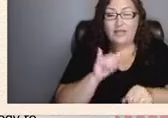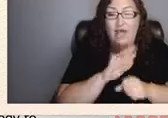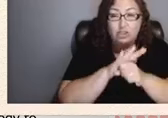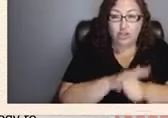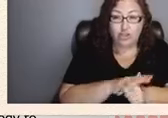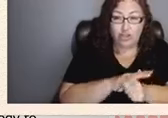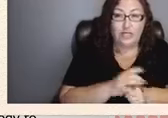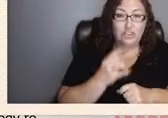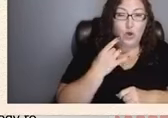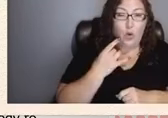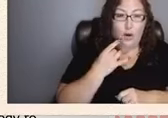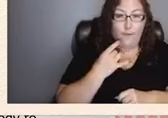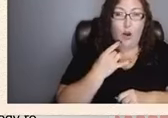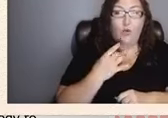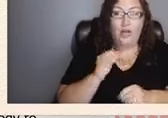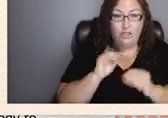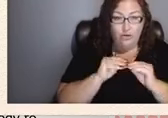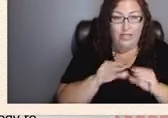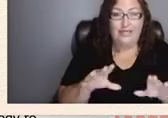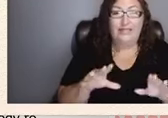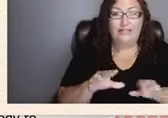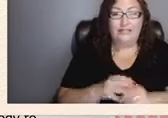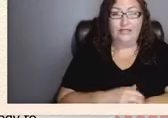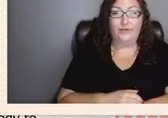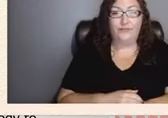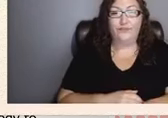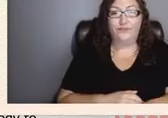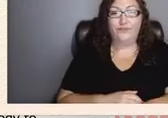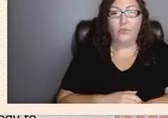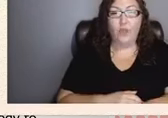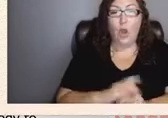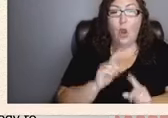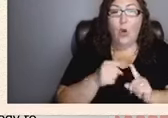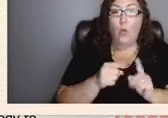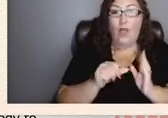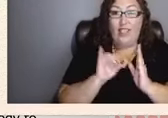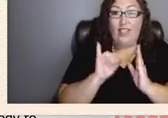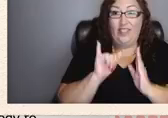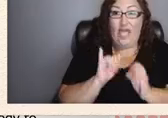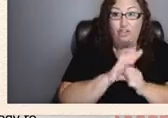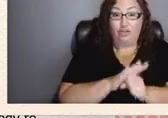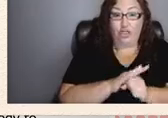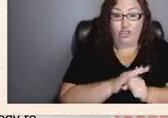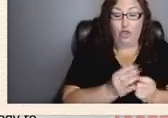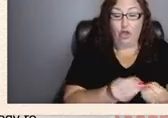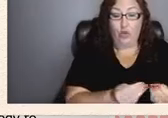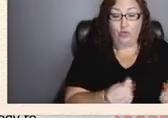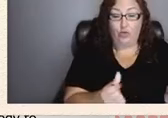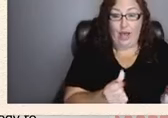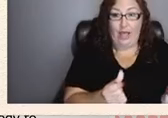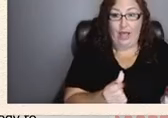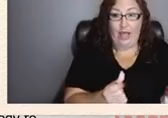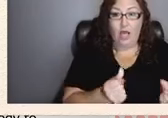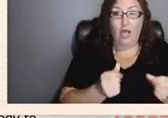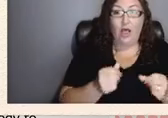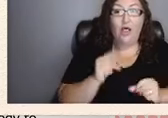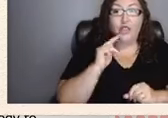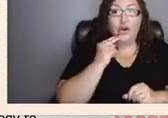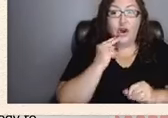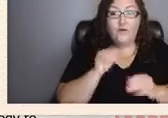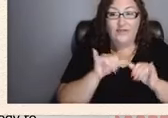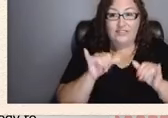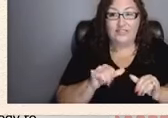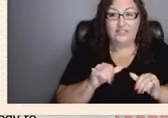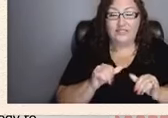released when the stressor goes away the nervous system responds and returns the body to